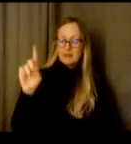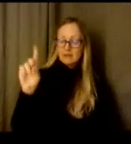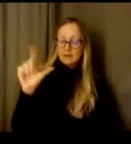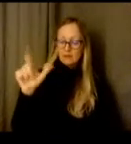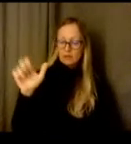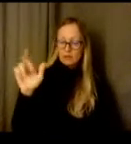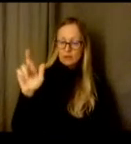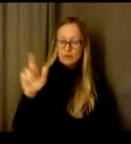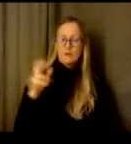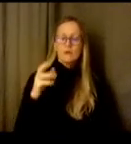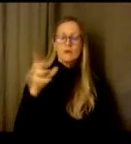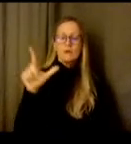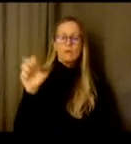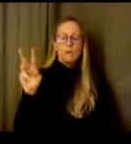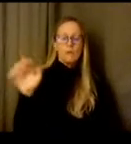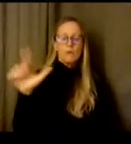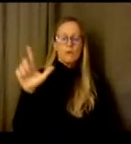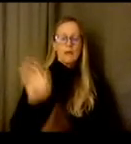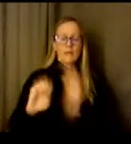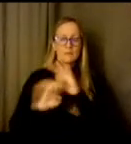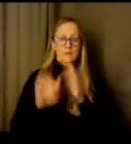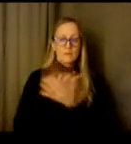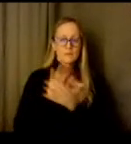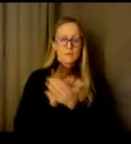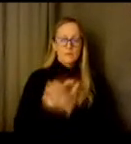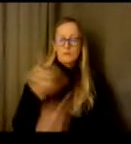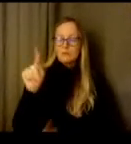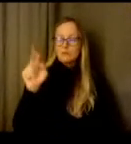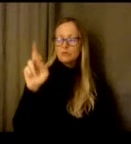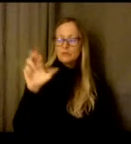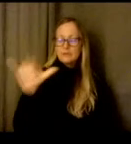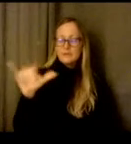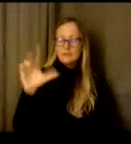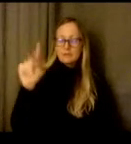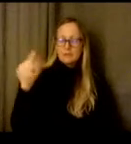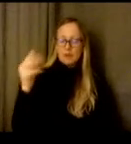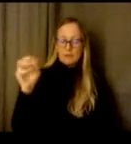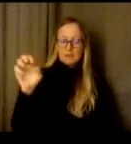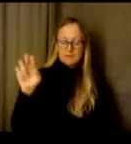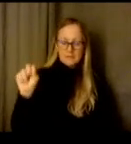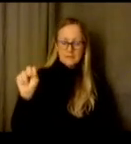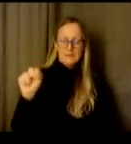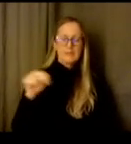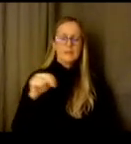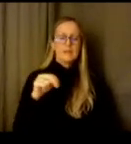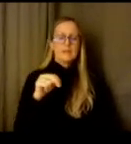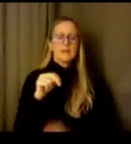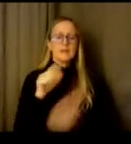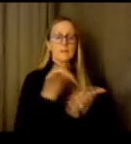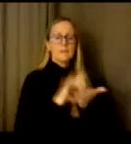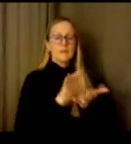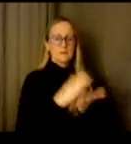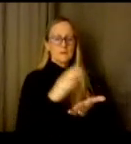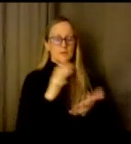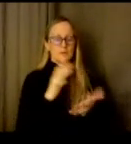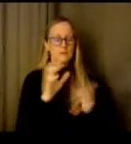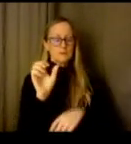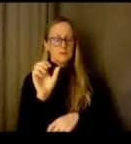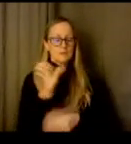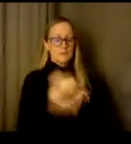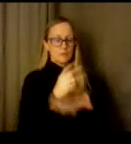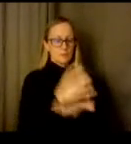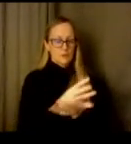Social Worker Tracy Thompson, and Robert Eaglestaff Middle School Social Worker Carrie